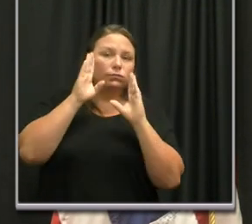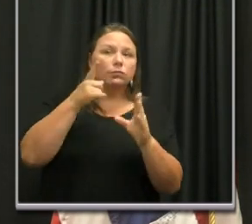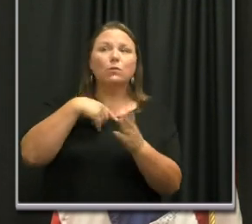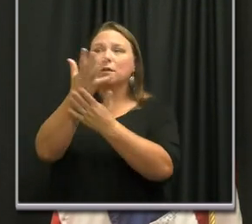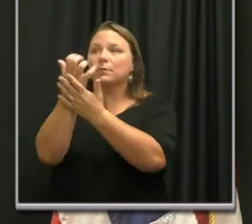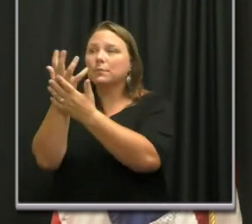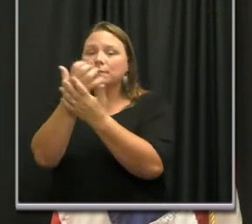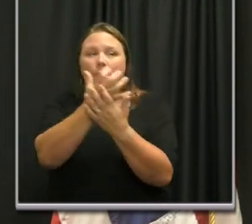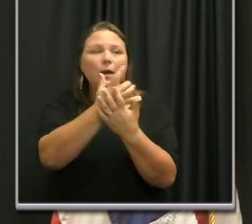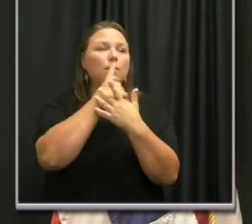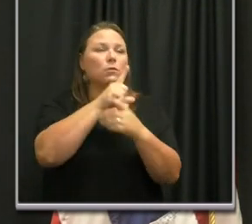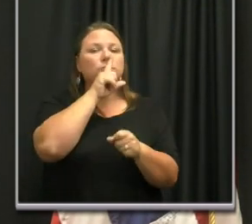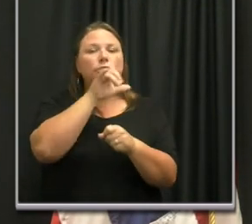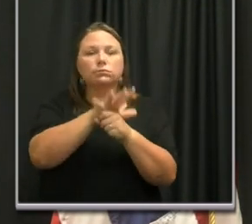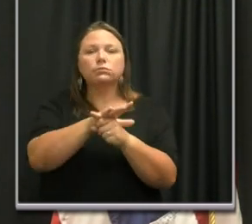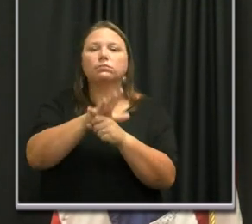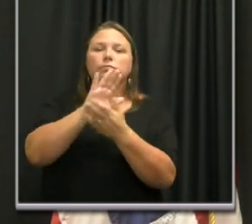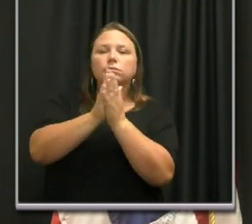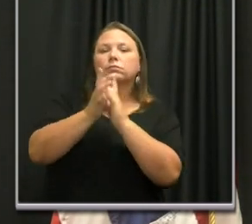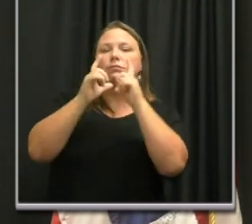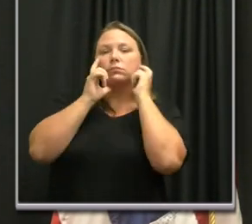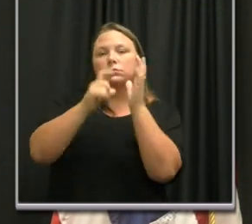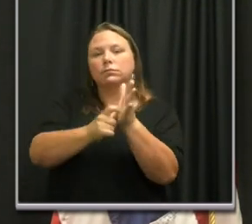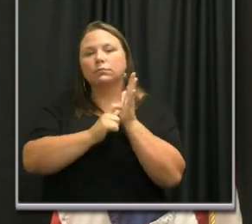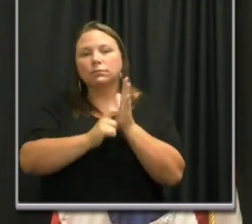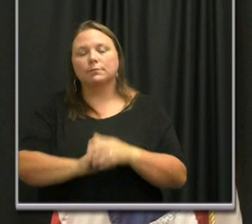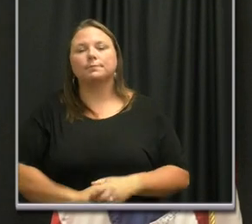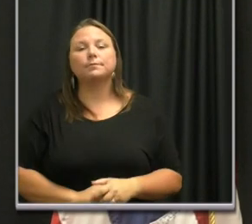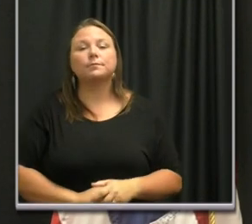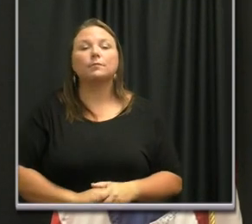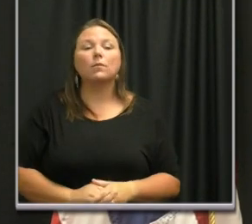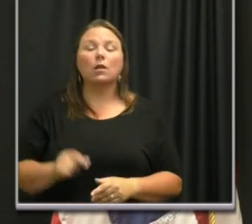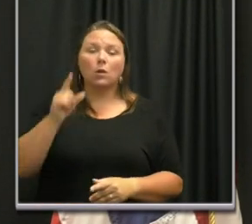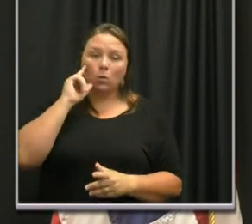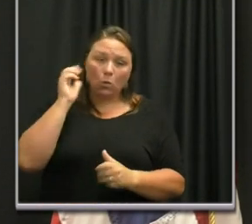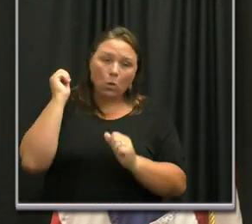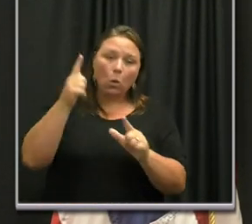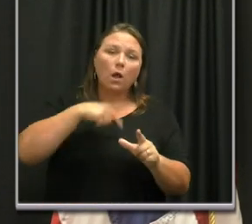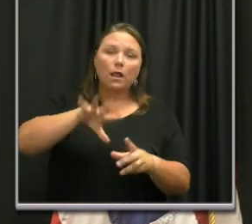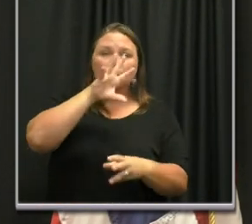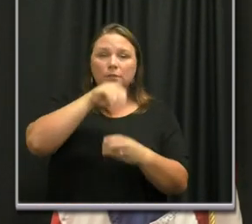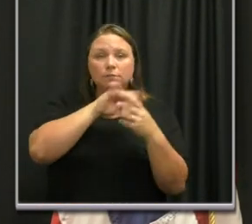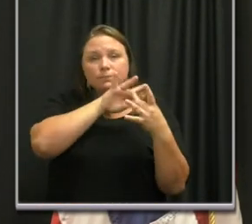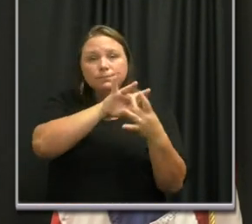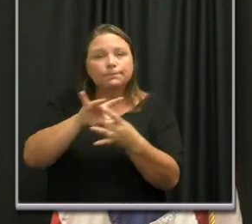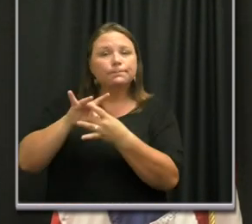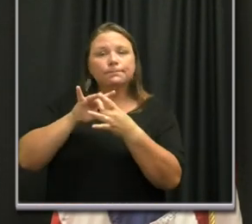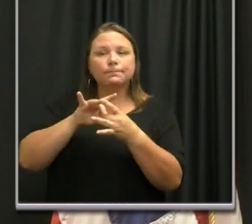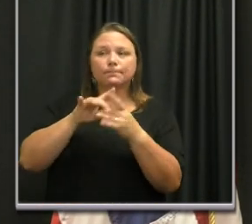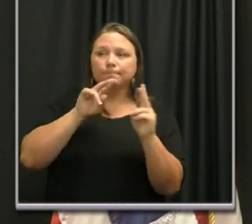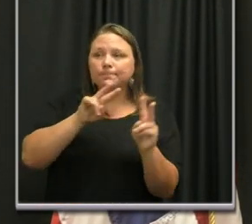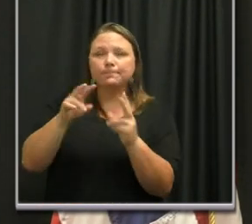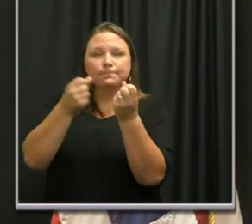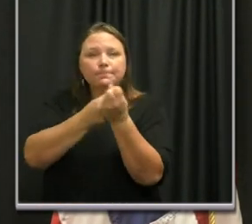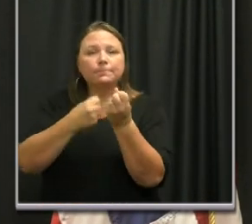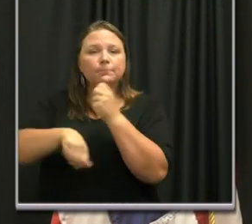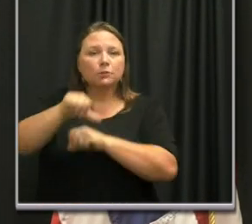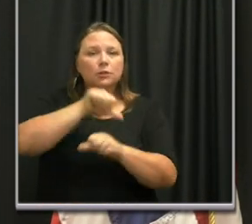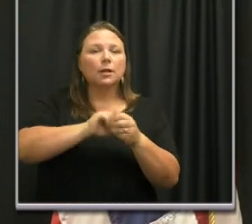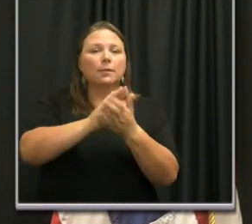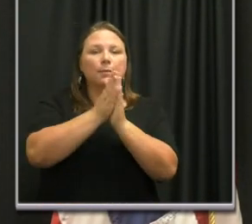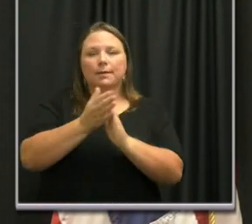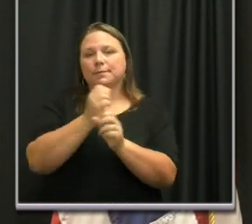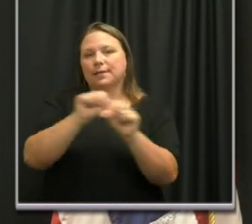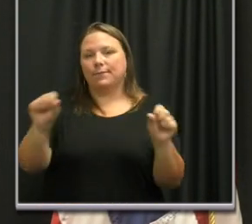plea for a regional approach to masks. It's going to take all of us in the region working together, looking out for each other, in order to